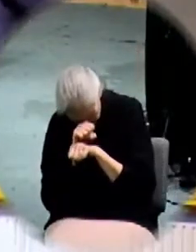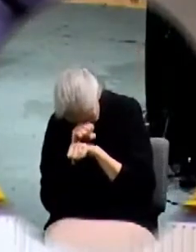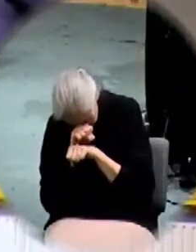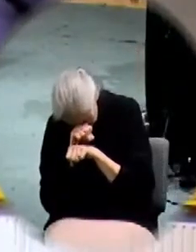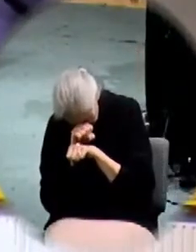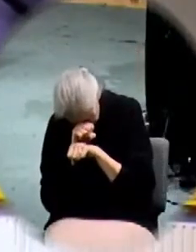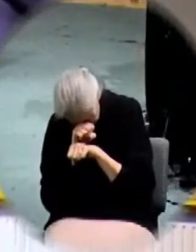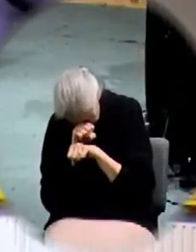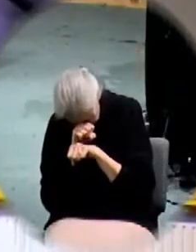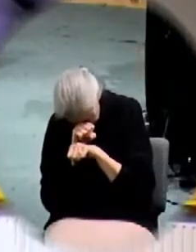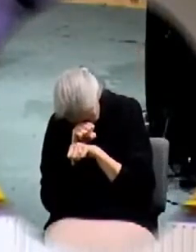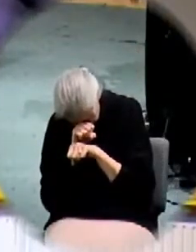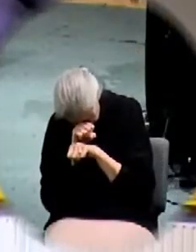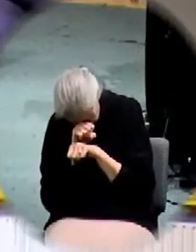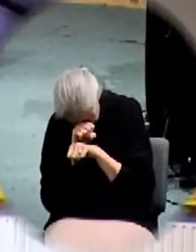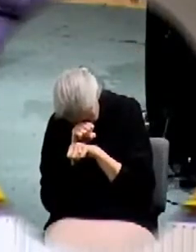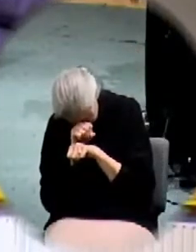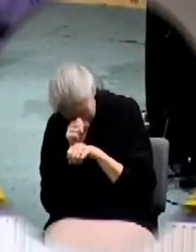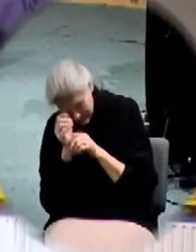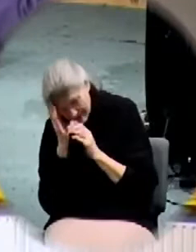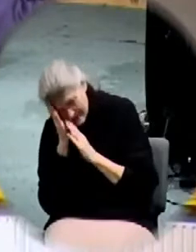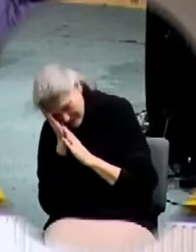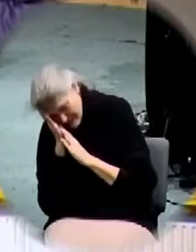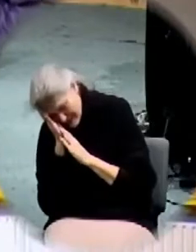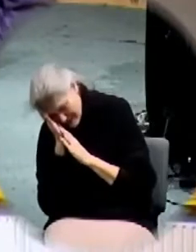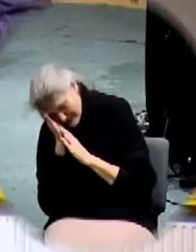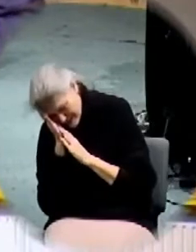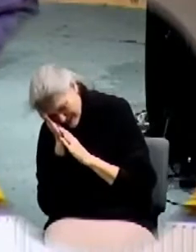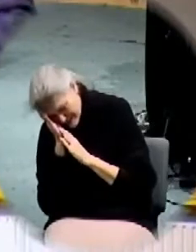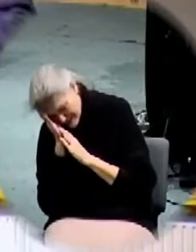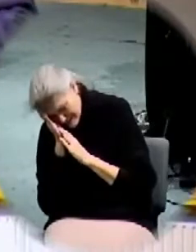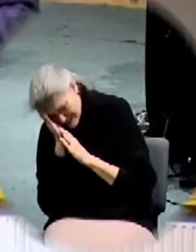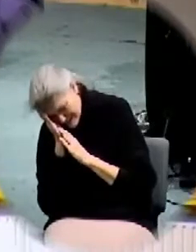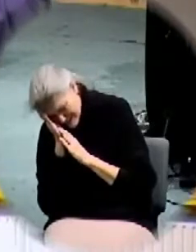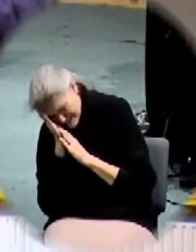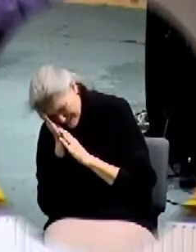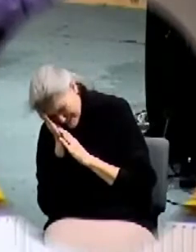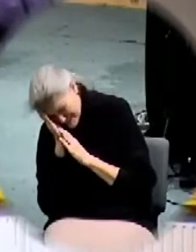Unless you say that you're laying before the Lord in meditation.